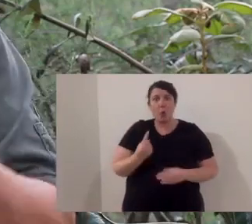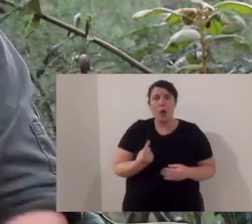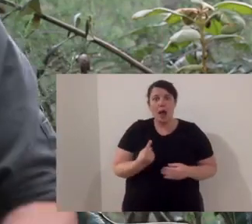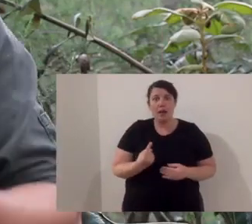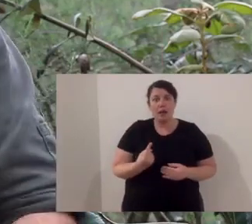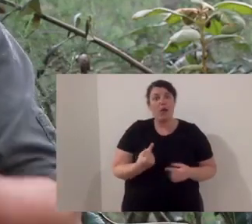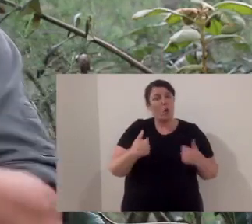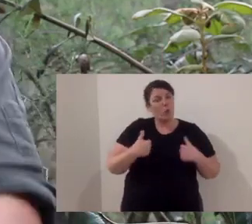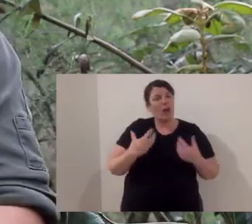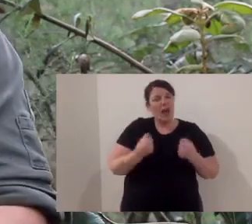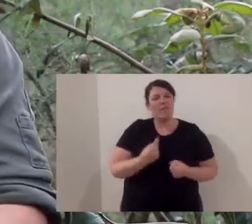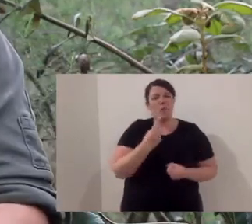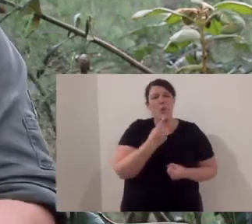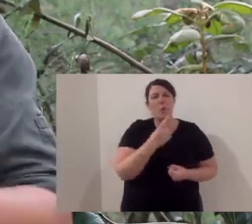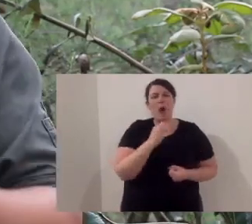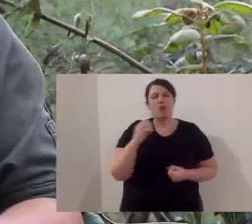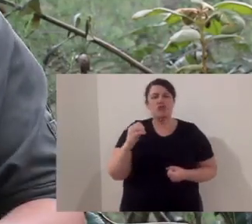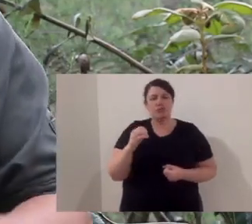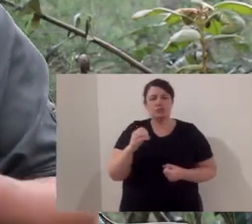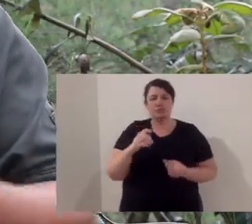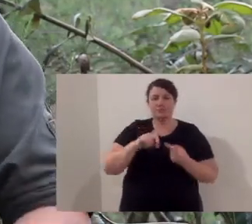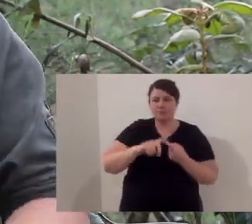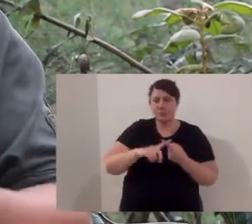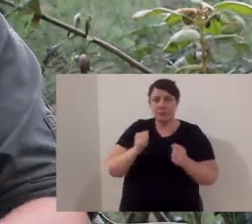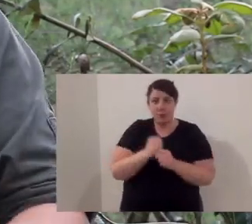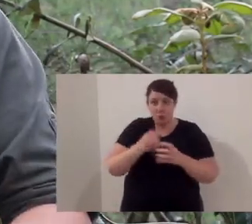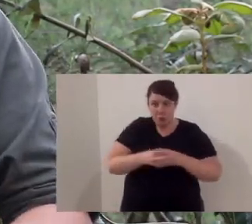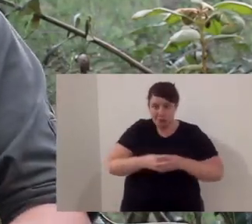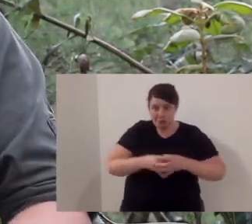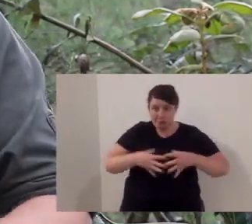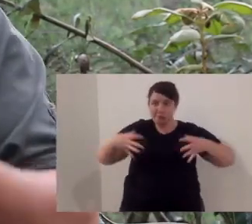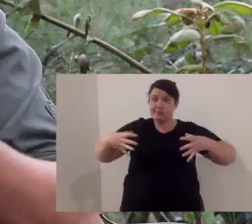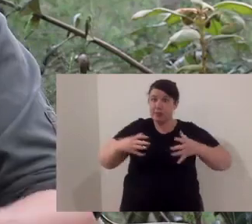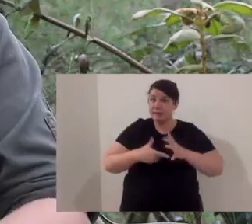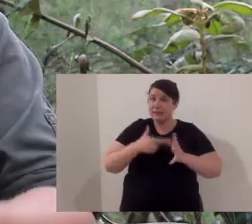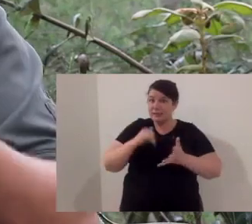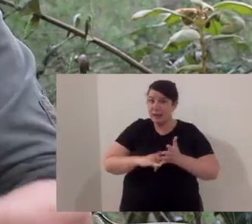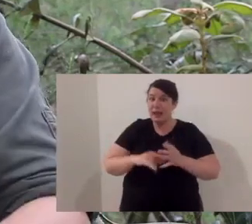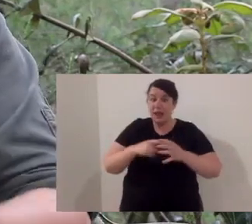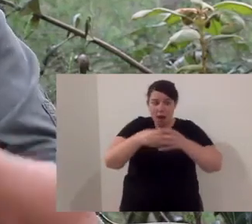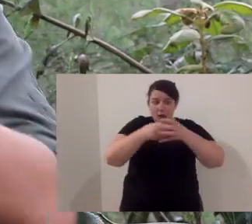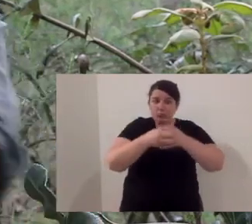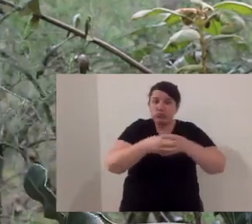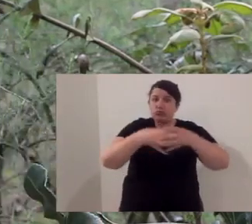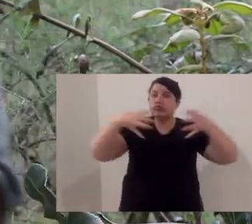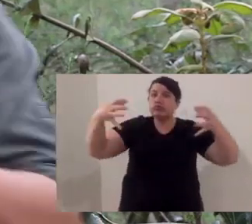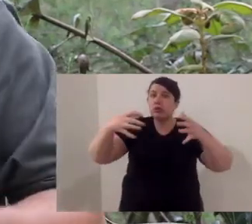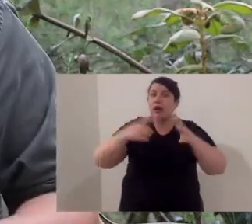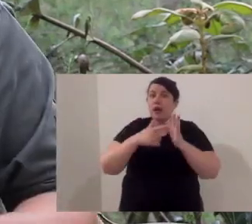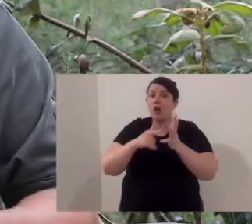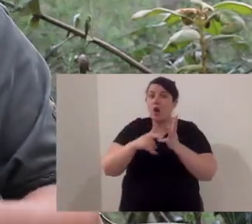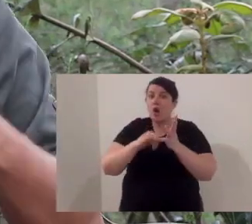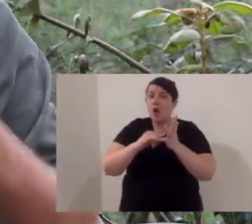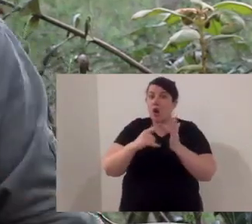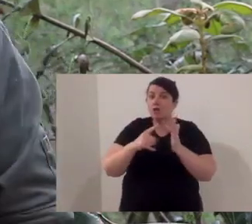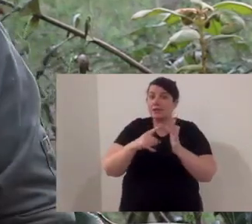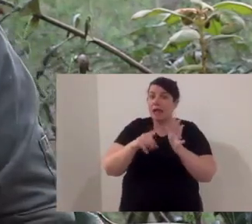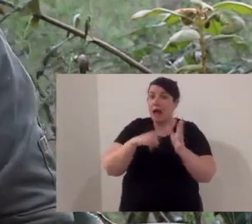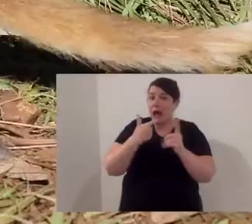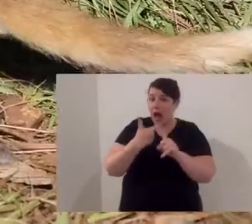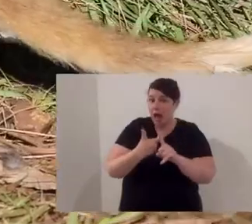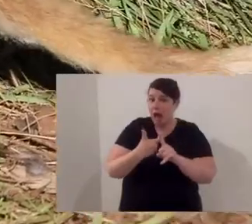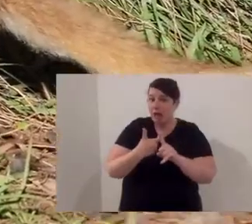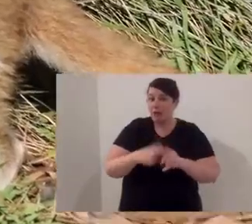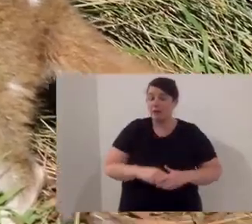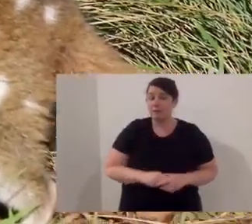That doesn't mean they don't belong there. And we have over a hundred Eastern quolls and we work to make sure they have a future in Tasmania and a